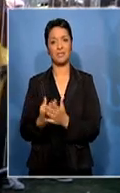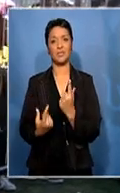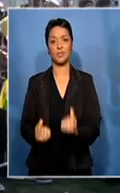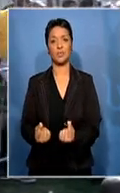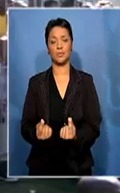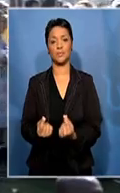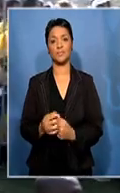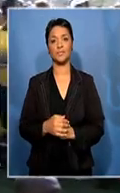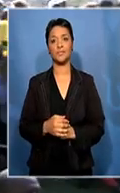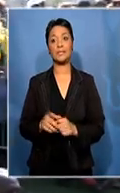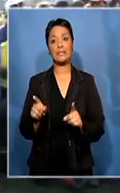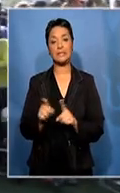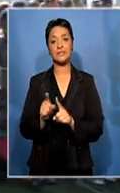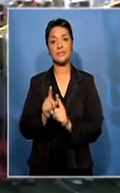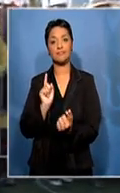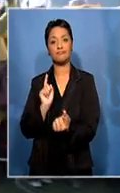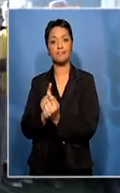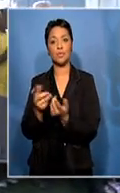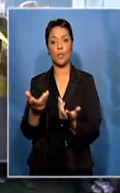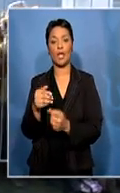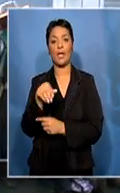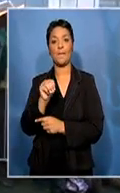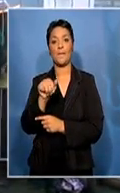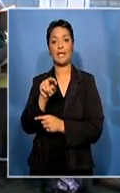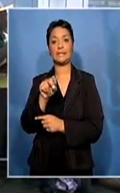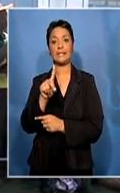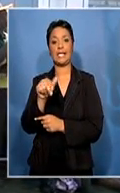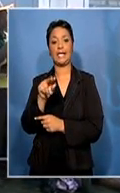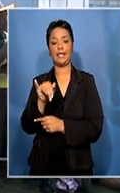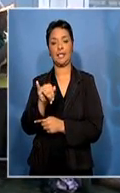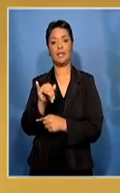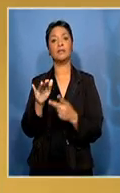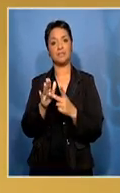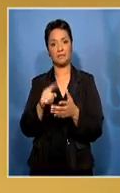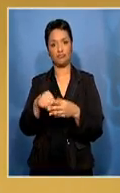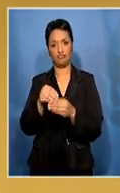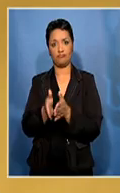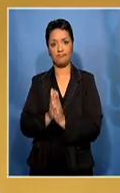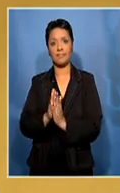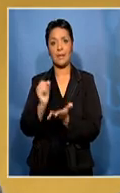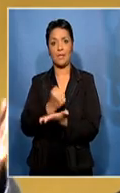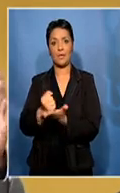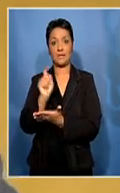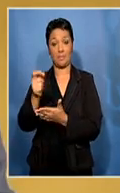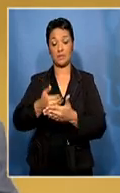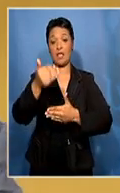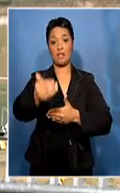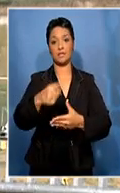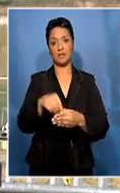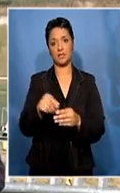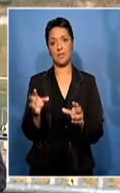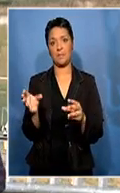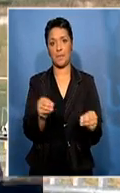Zuma also interacted with supporters in Mandeni and Wadugouza, urging people to register for the upcoming elections next year.